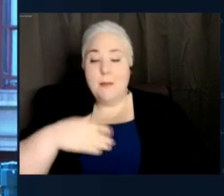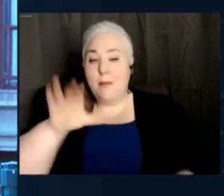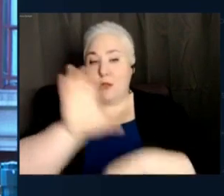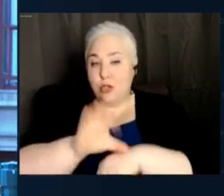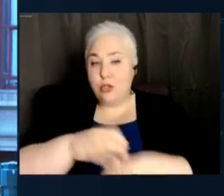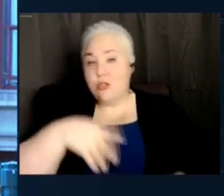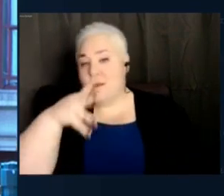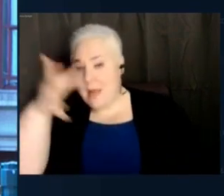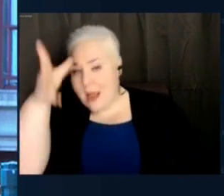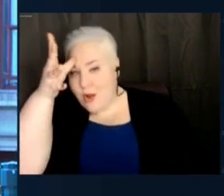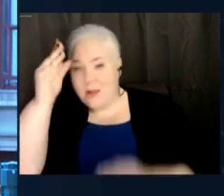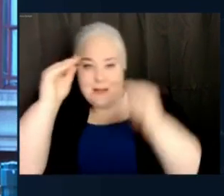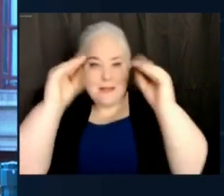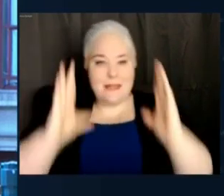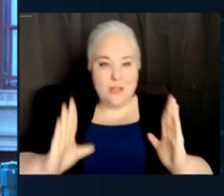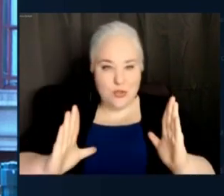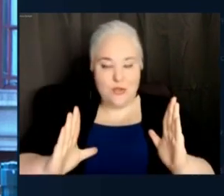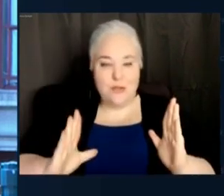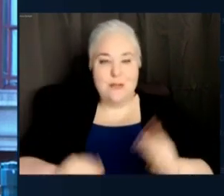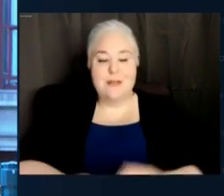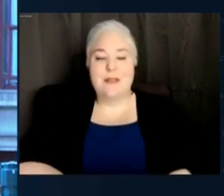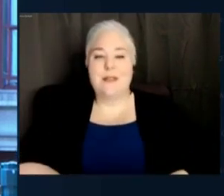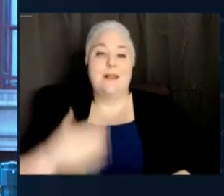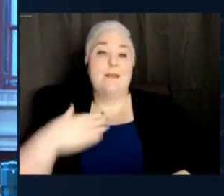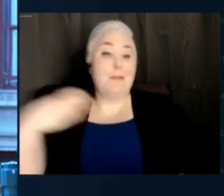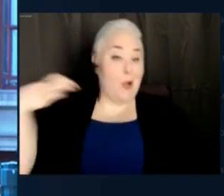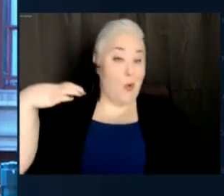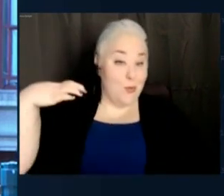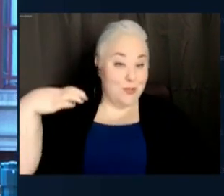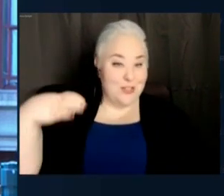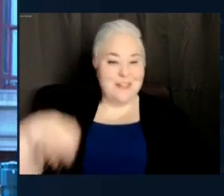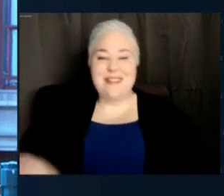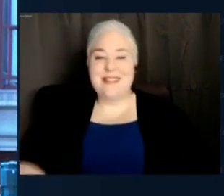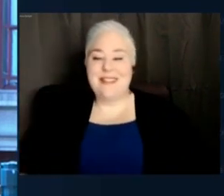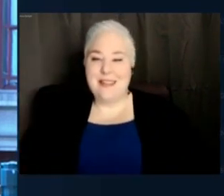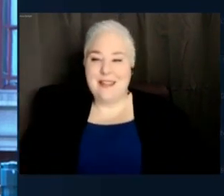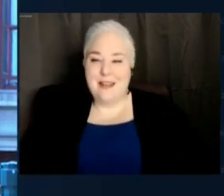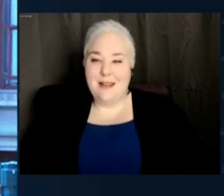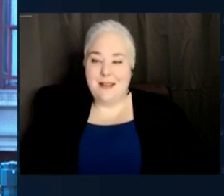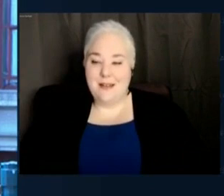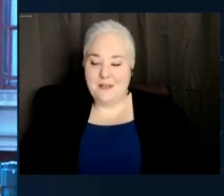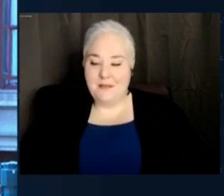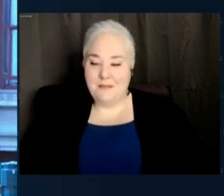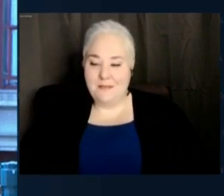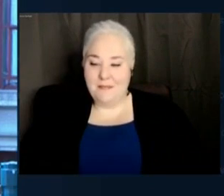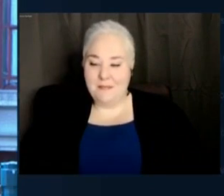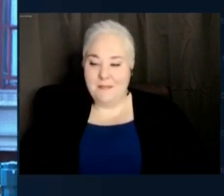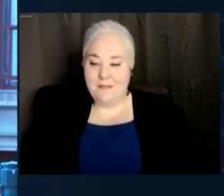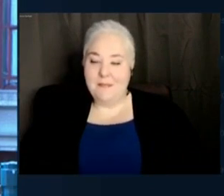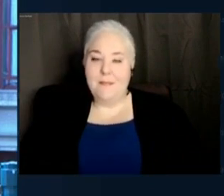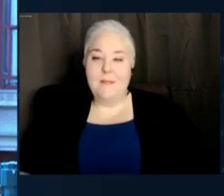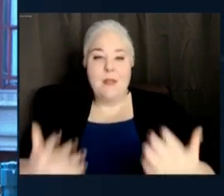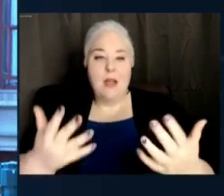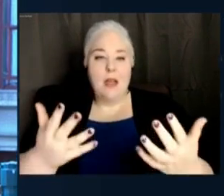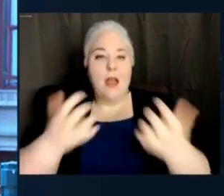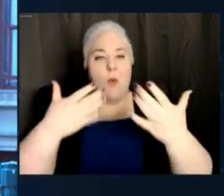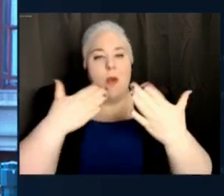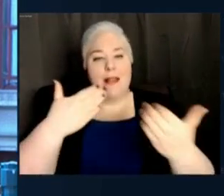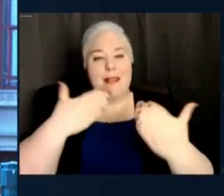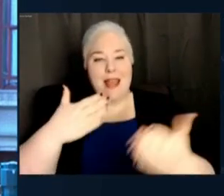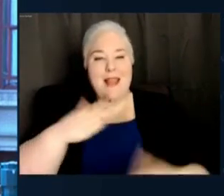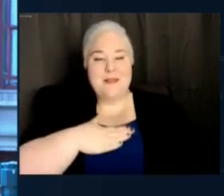my teachers, my coaches, I want to thank my soulmate,